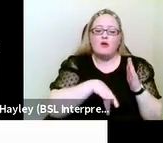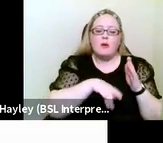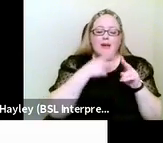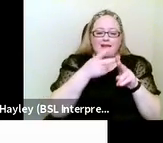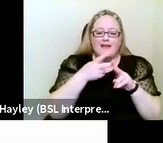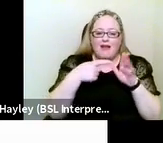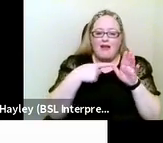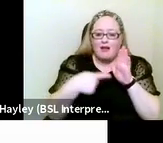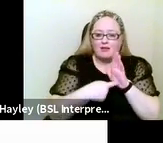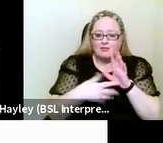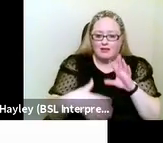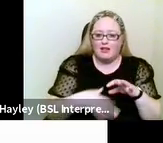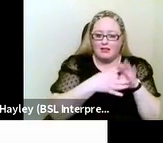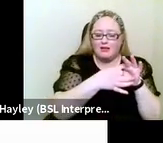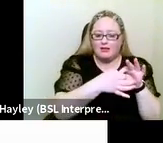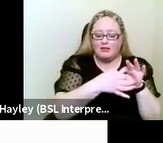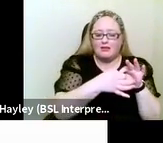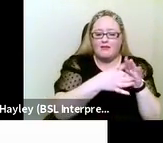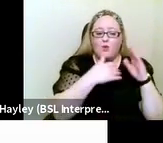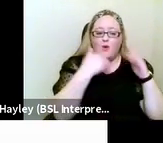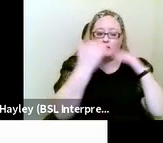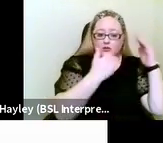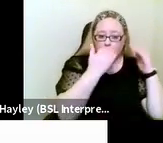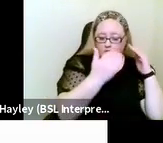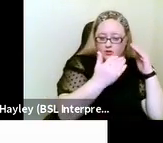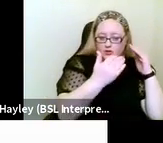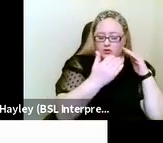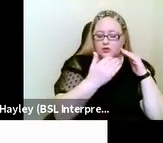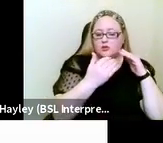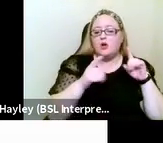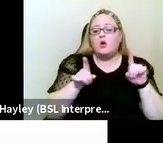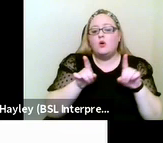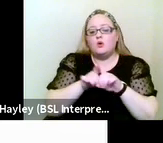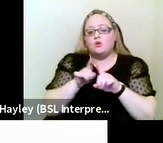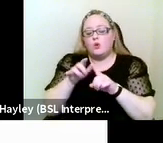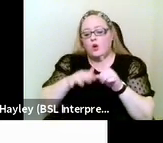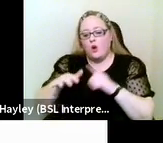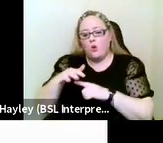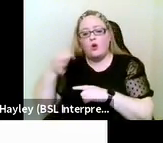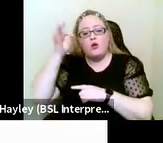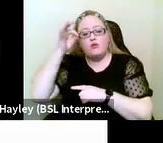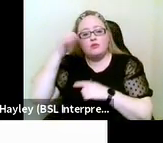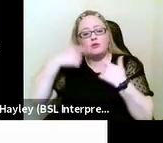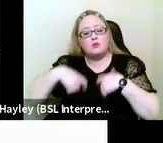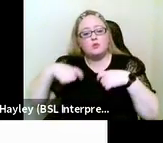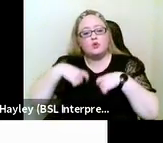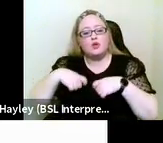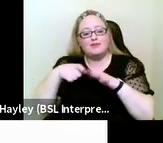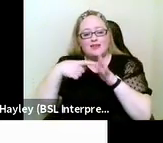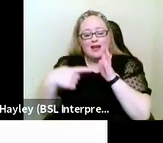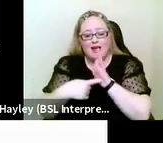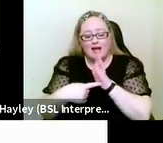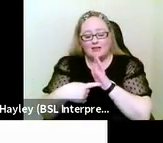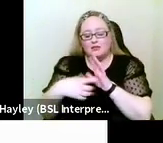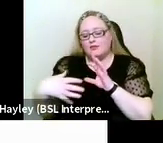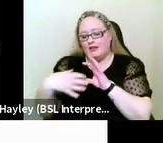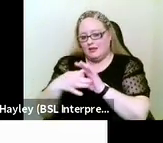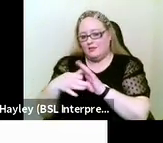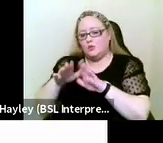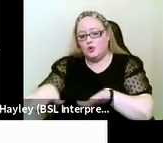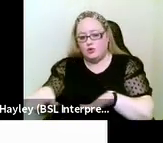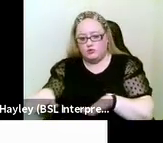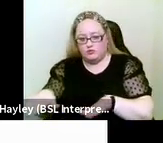Care Act in relation to adults and it's issued under the Local Authority Social Services Act in relation to children.